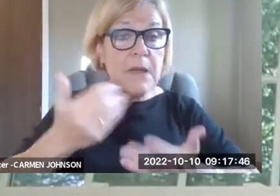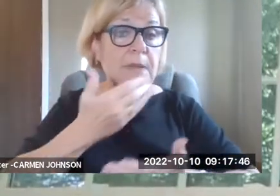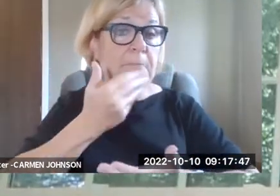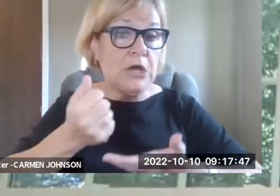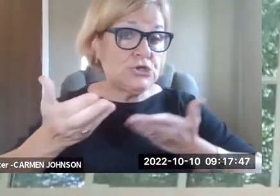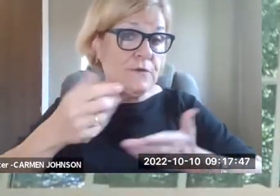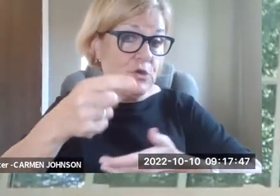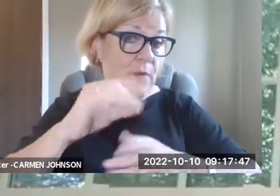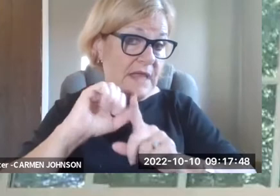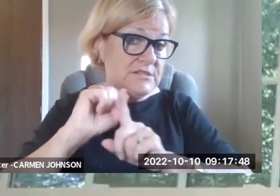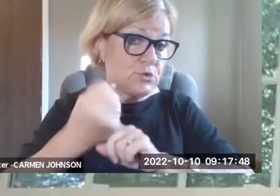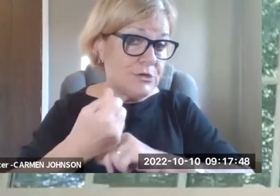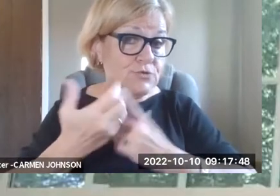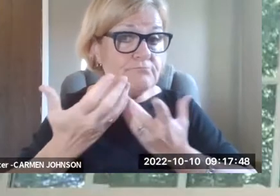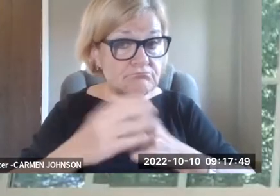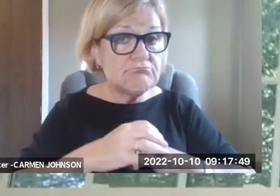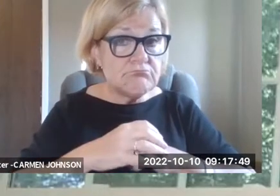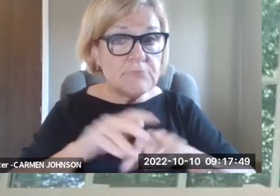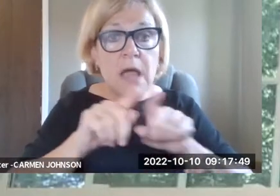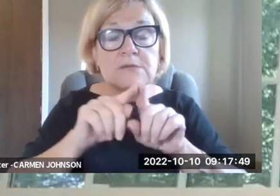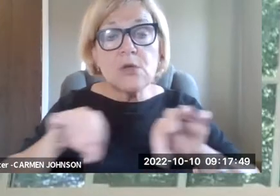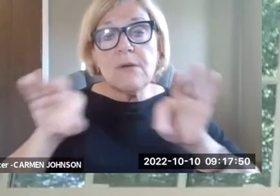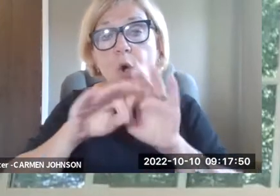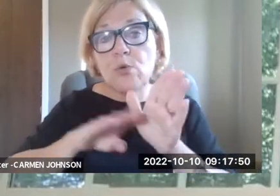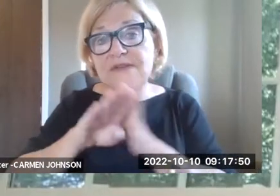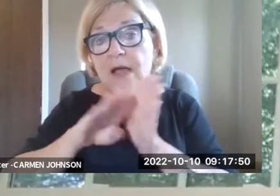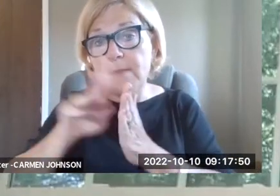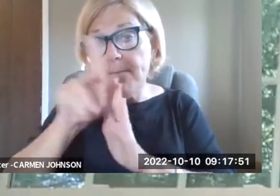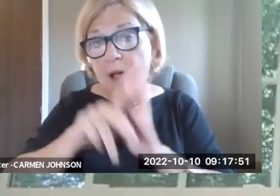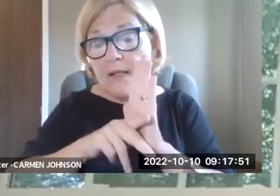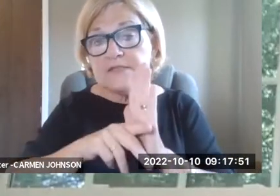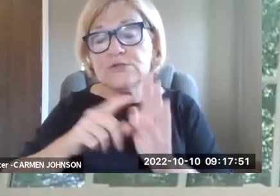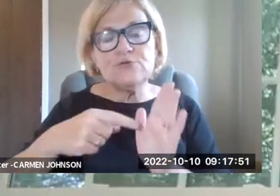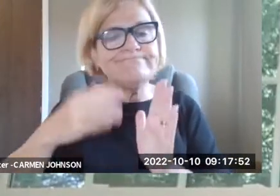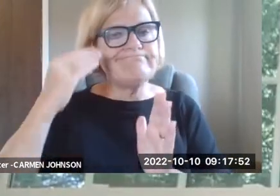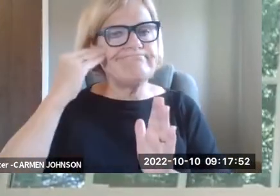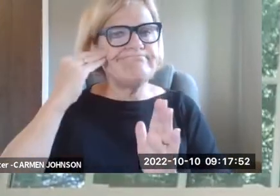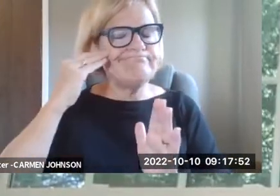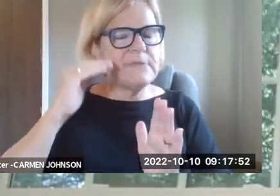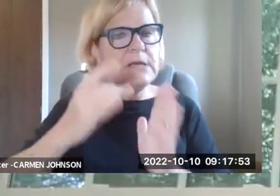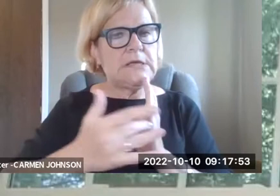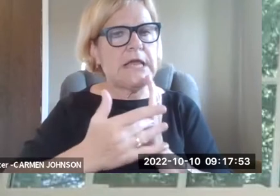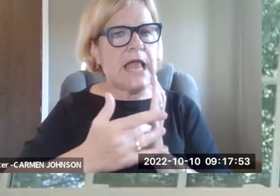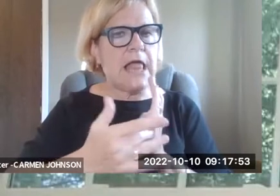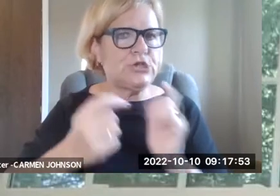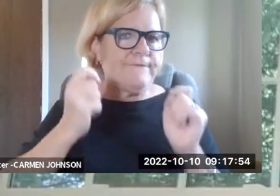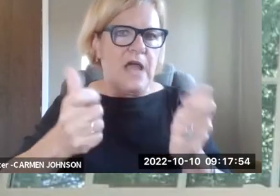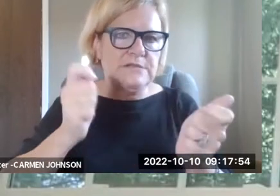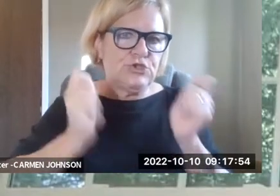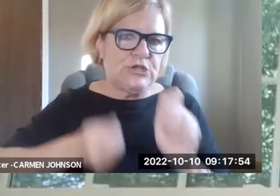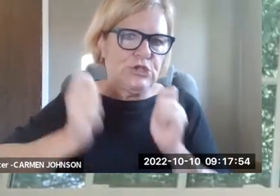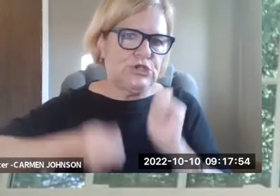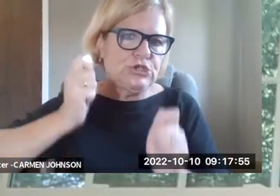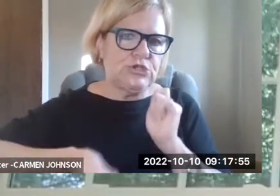keep checking in and to see, is there something new that might, um, that might be better serving you in this situation? And it's also